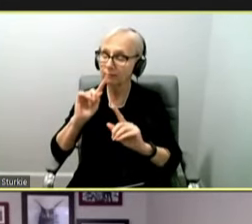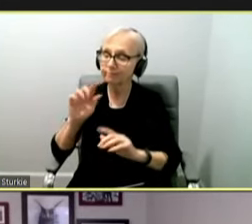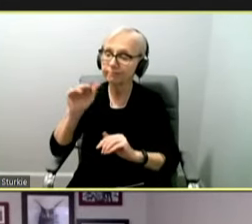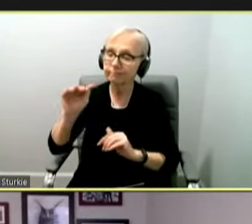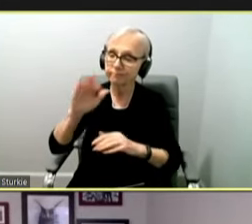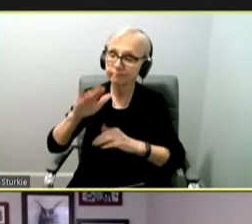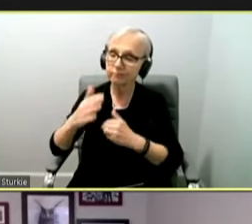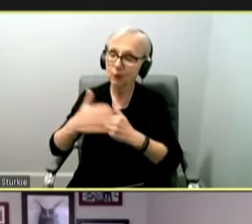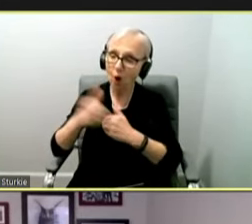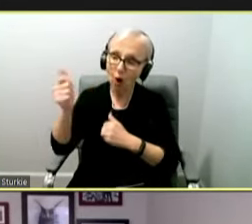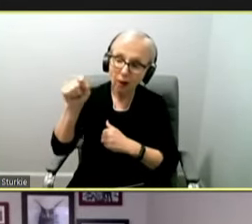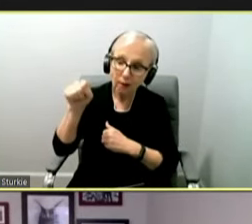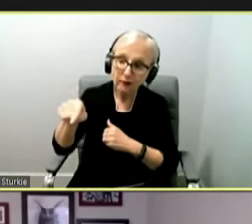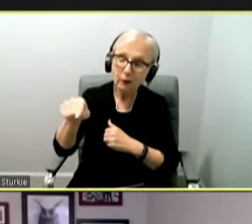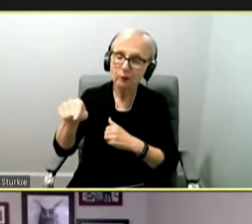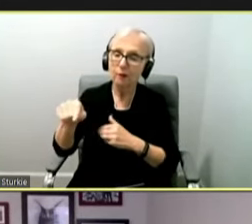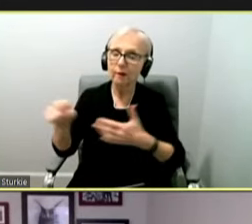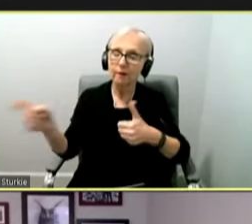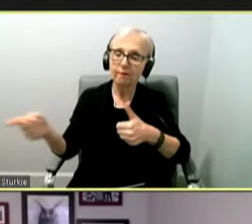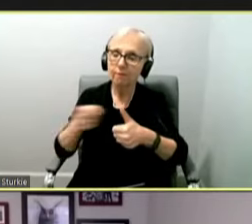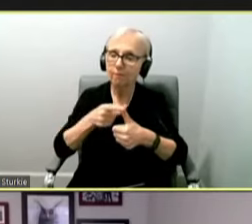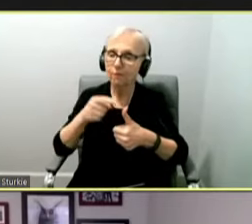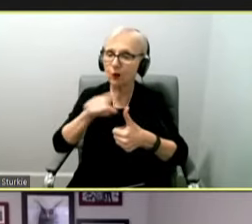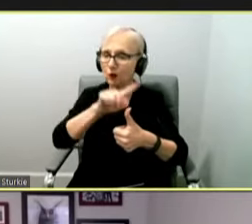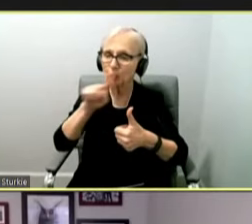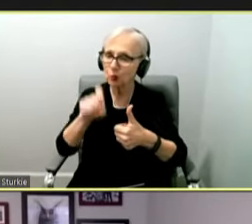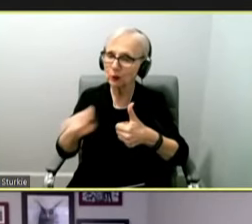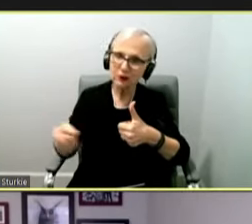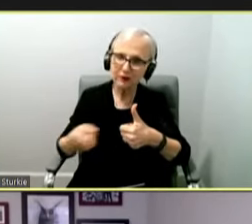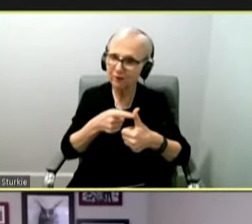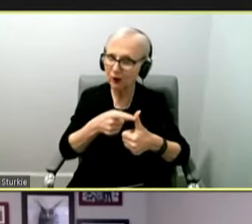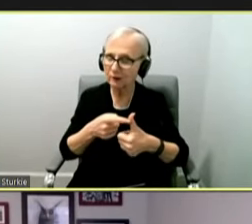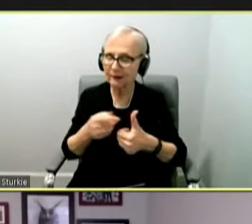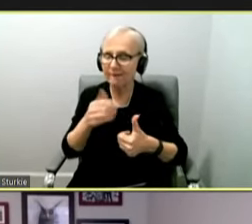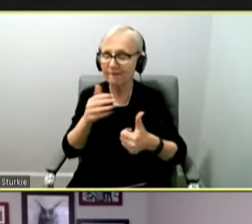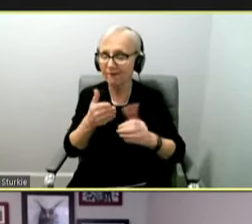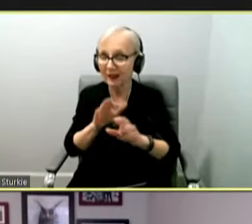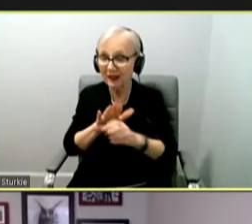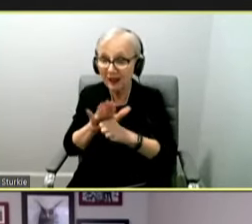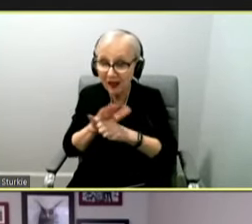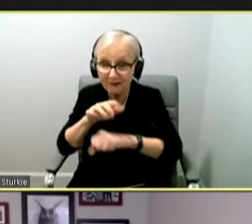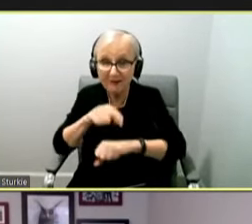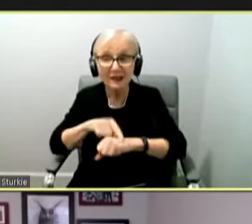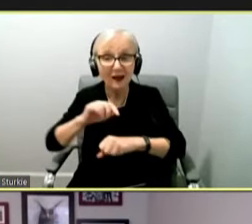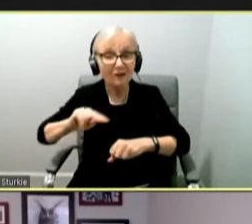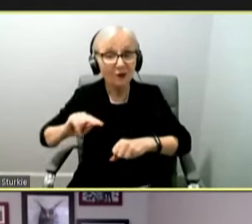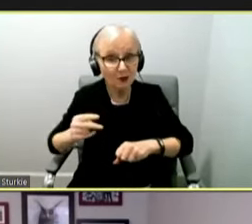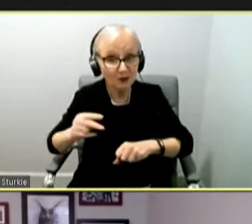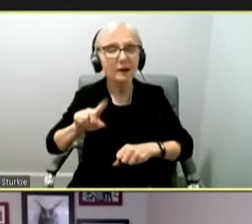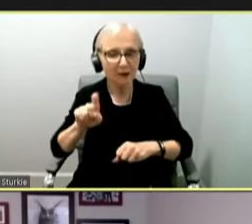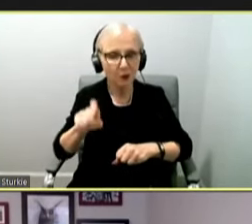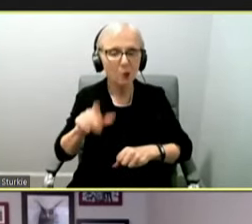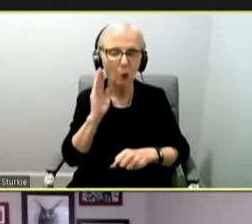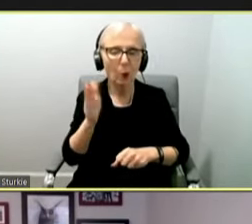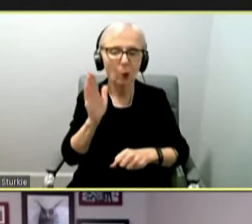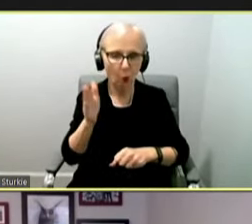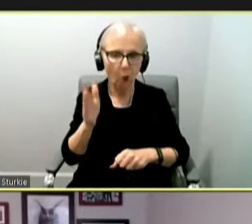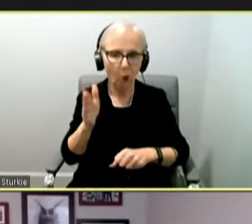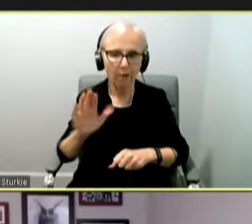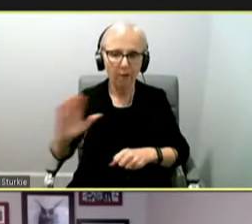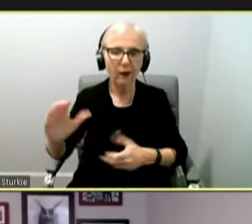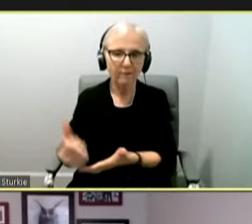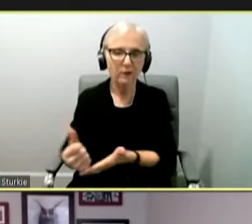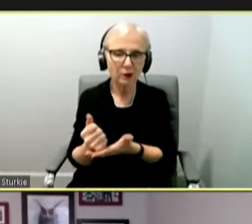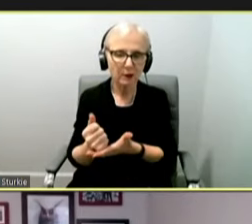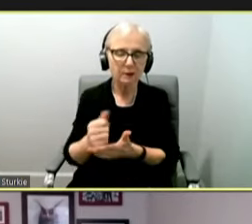raise their hands. Let's stick with first questions. First, time allowing at the end. We can get some follow-ups or second questions, so we can get to everybody here.